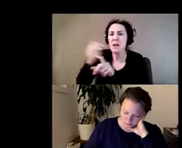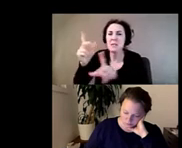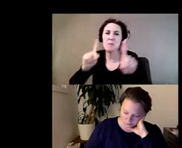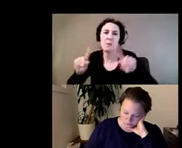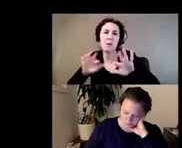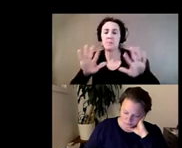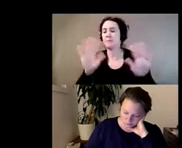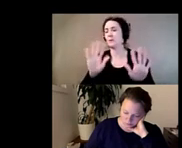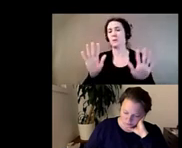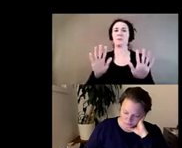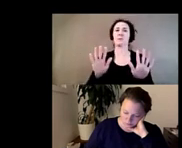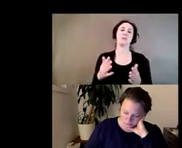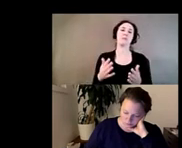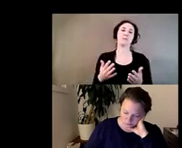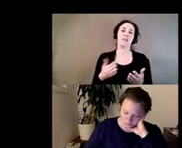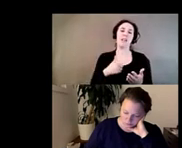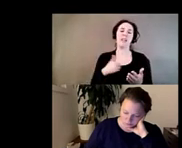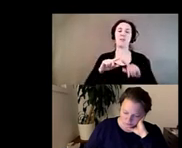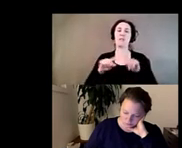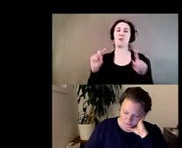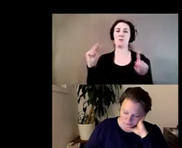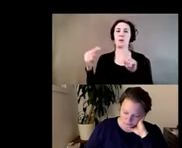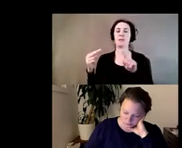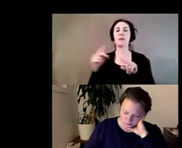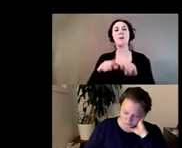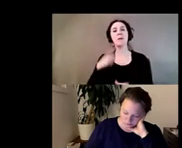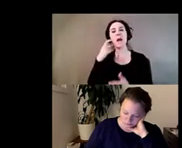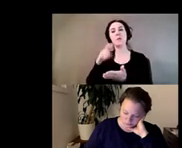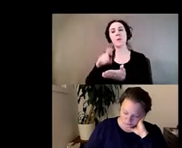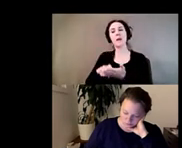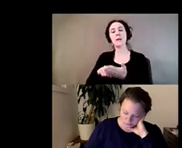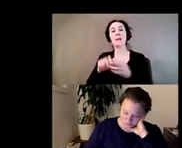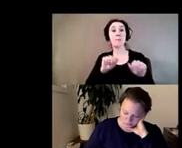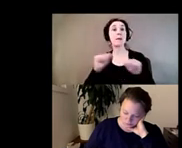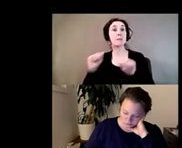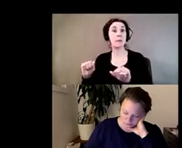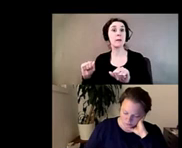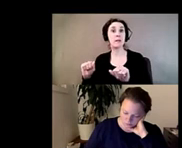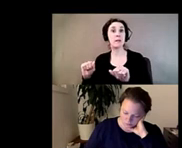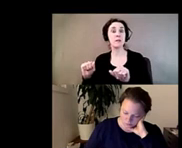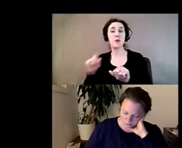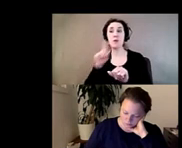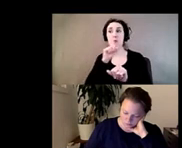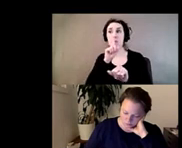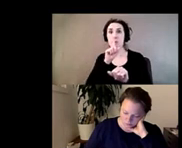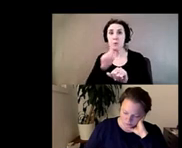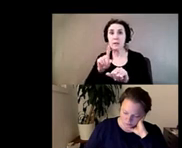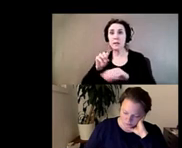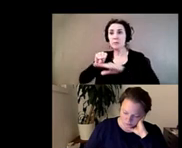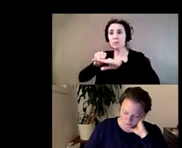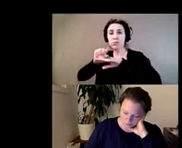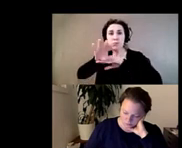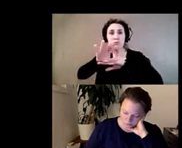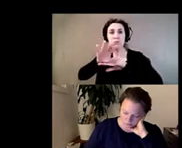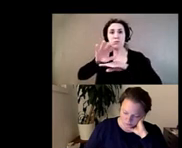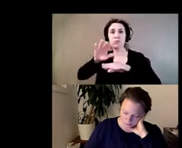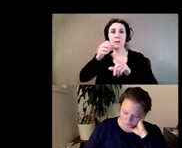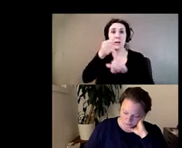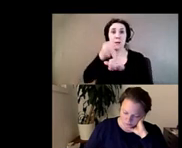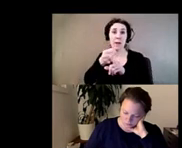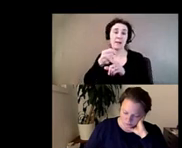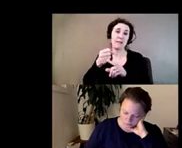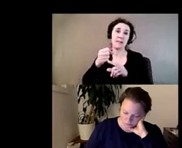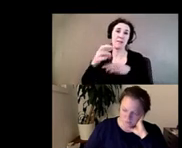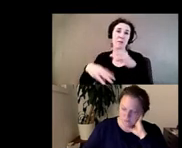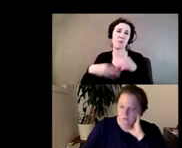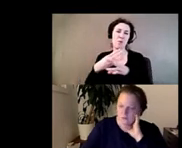it as um but i still recognize the conditions of possibility for making real interventions as he was able to do and through his work i hope that makes sense